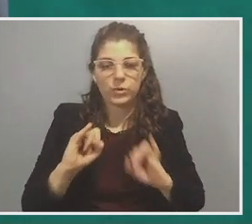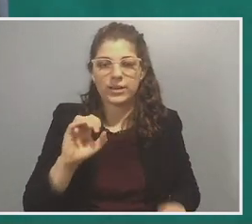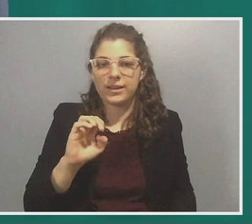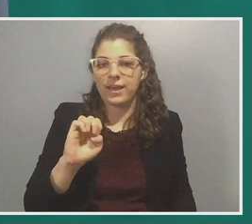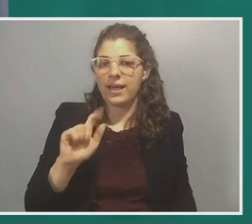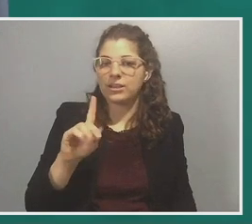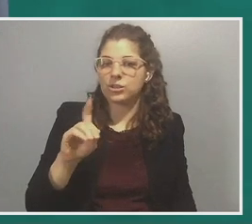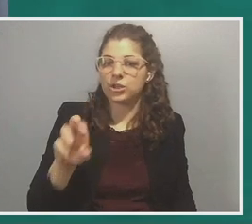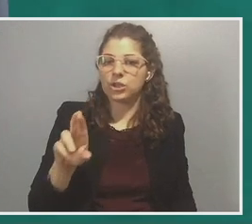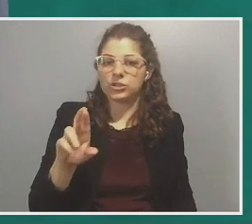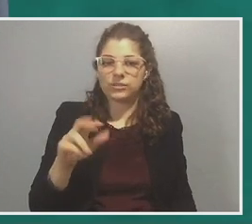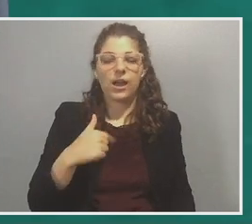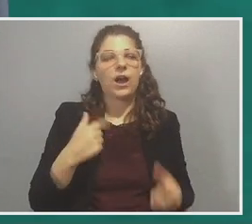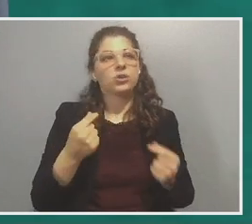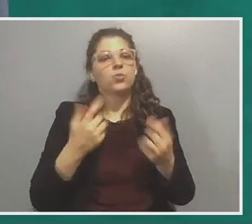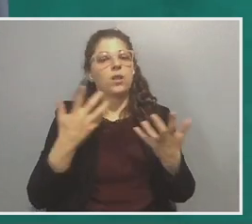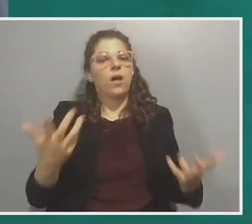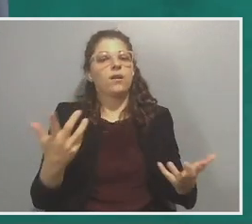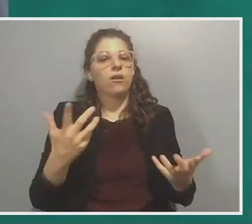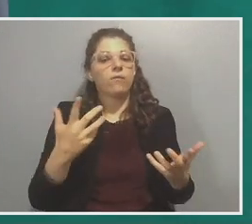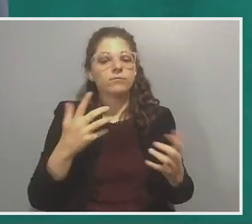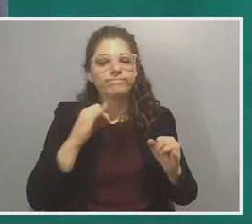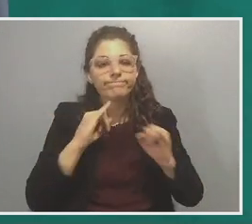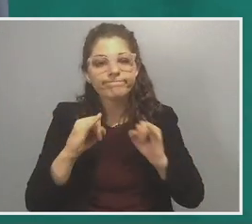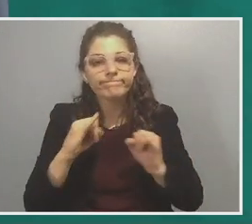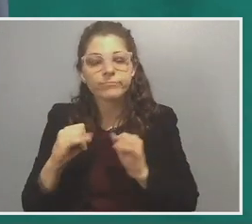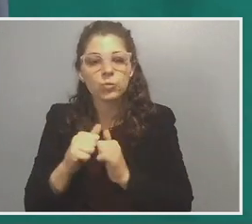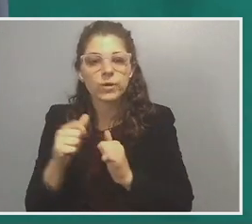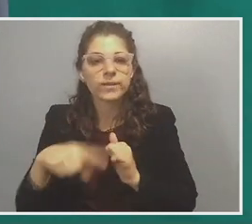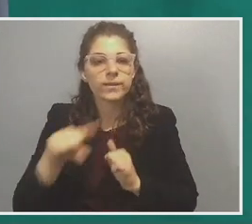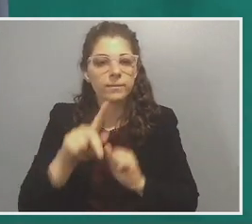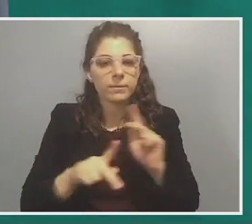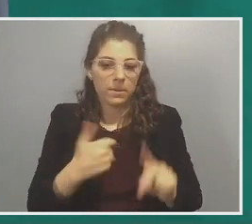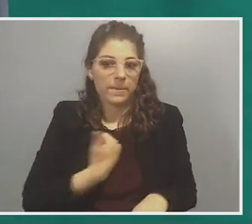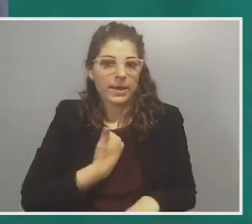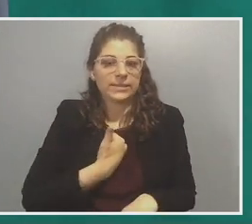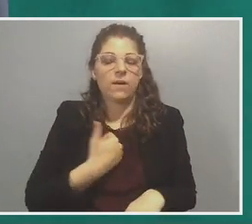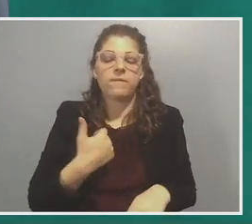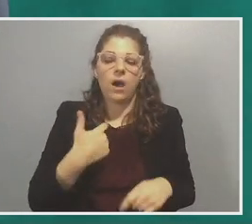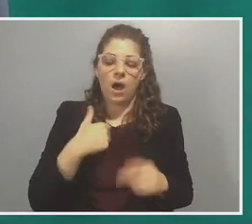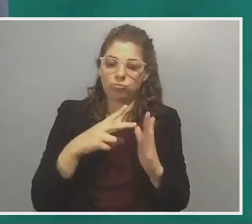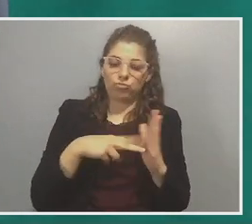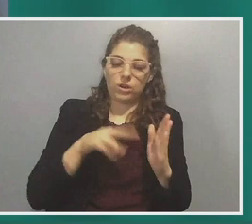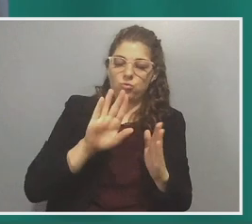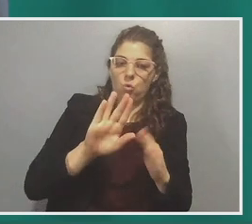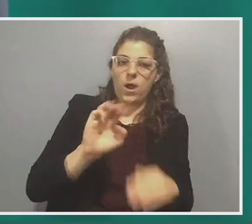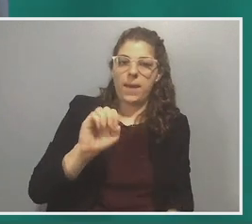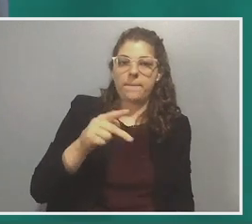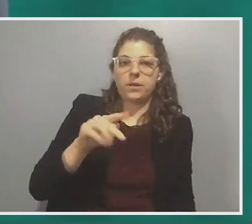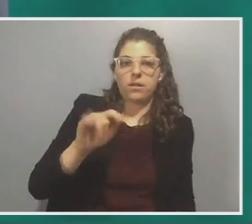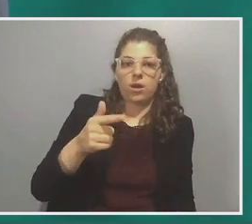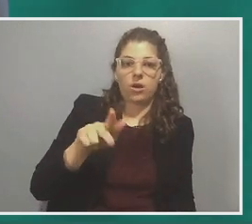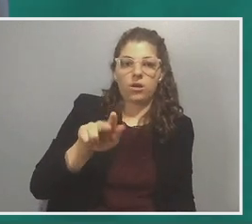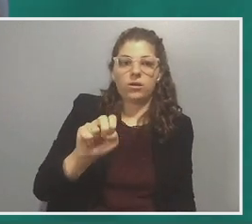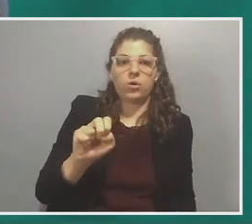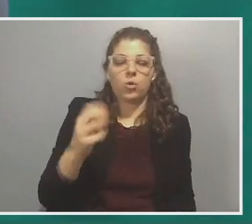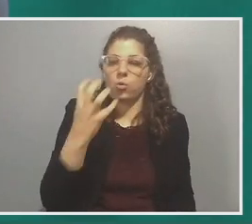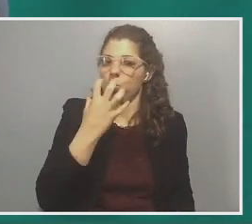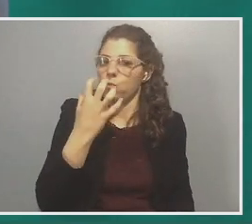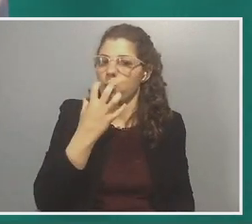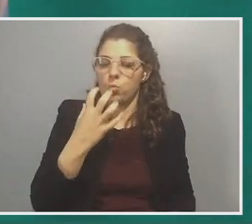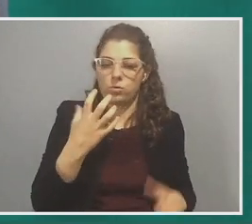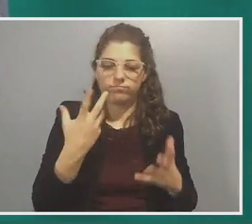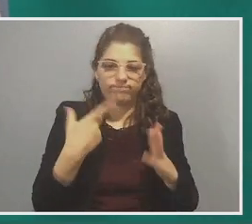does a lot of ethnographic research and interviewing, uh, I found it to be, uh, very revealing of the